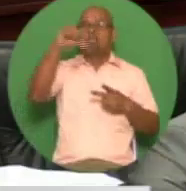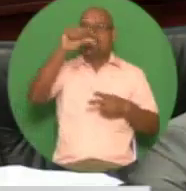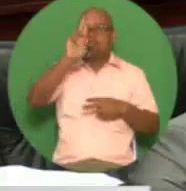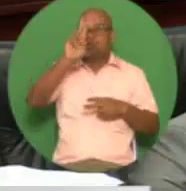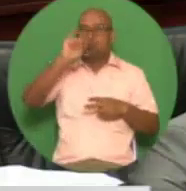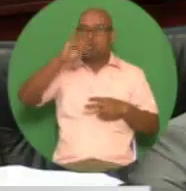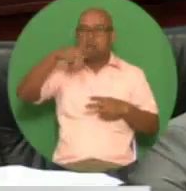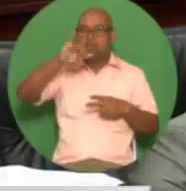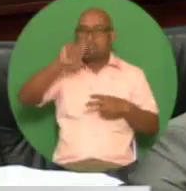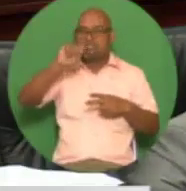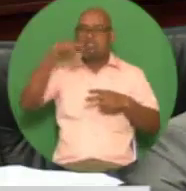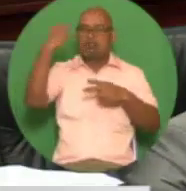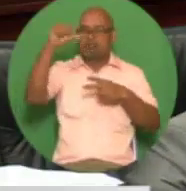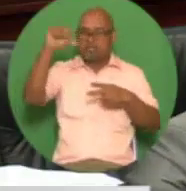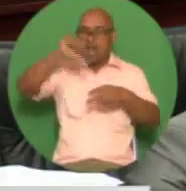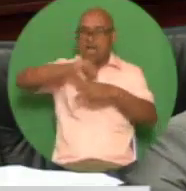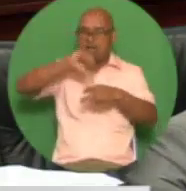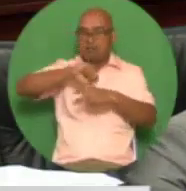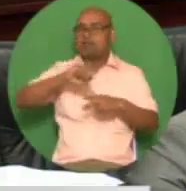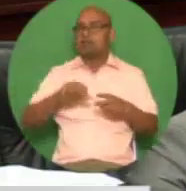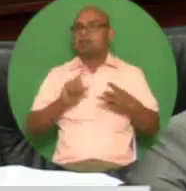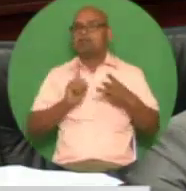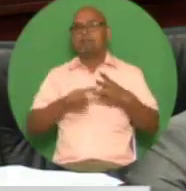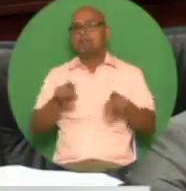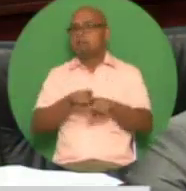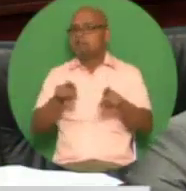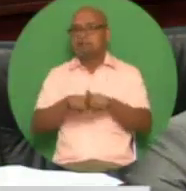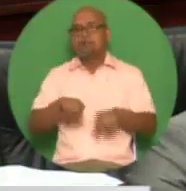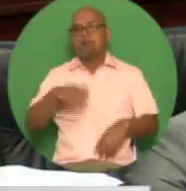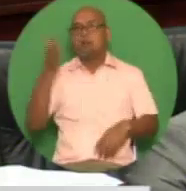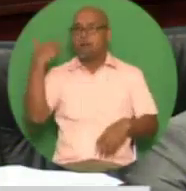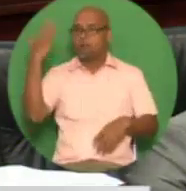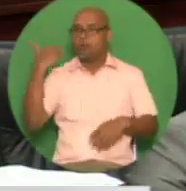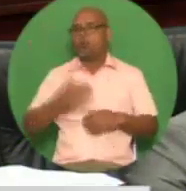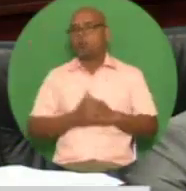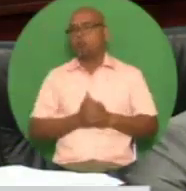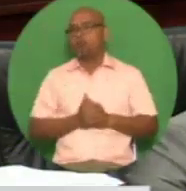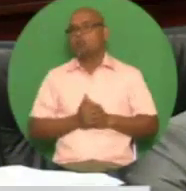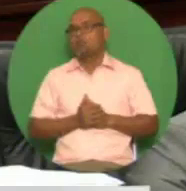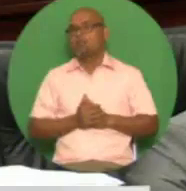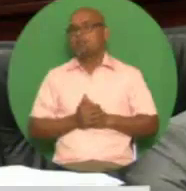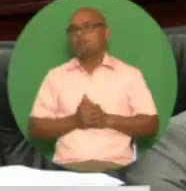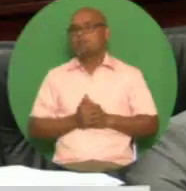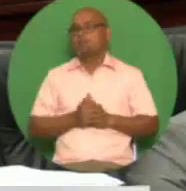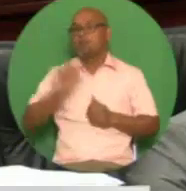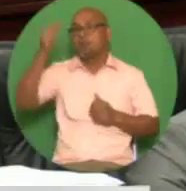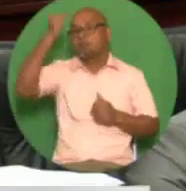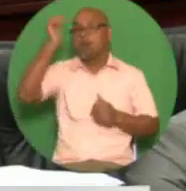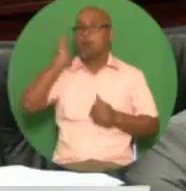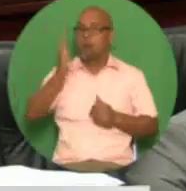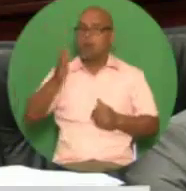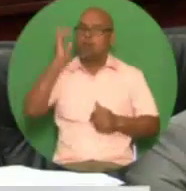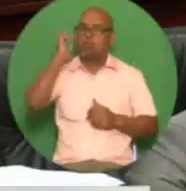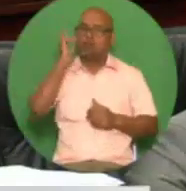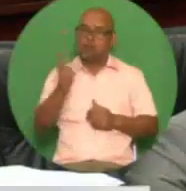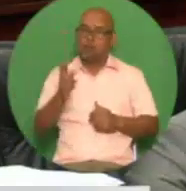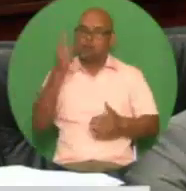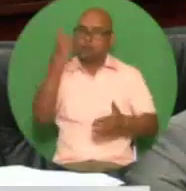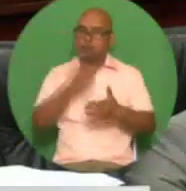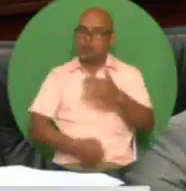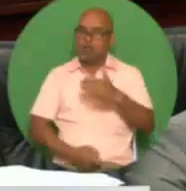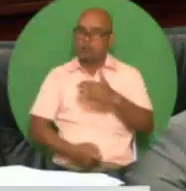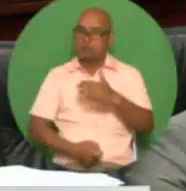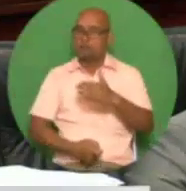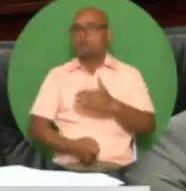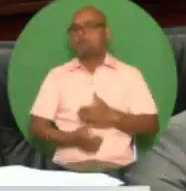the petroleum dealers in the same way that they are supplied now the government will fix the price at the pump and pay